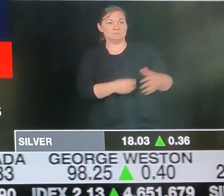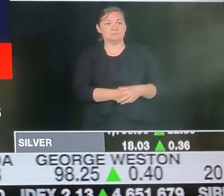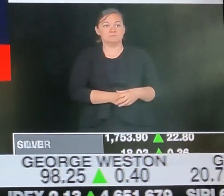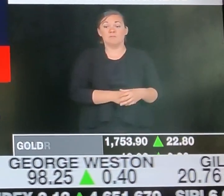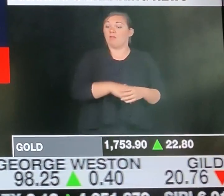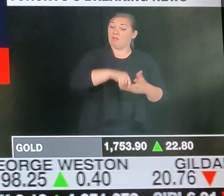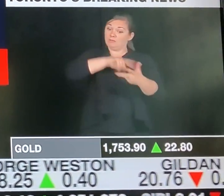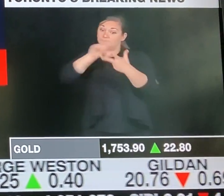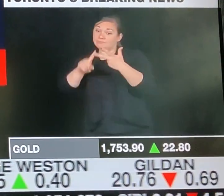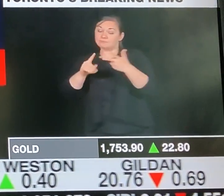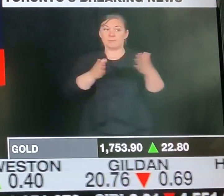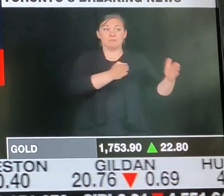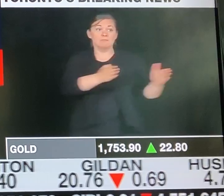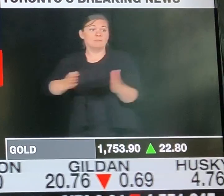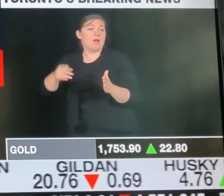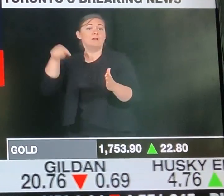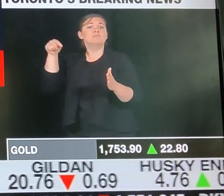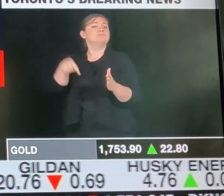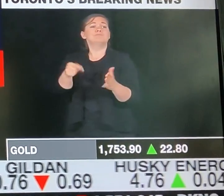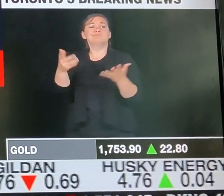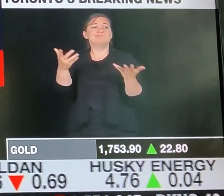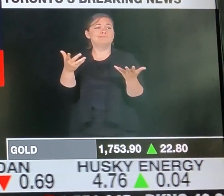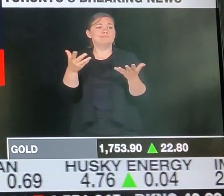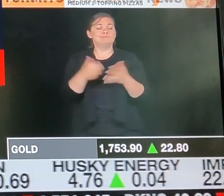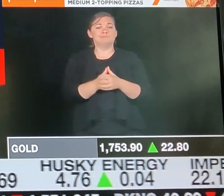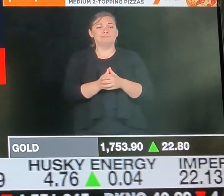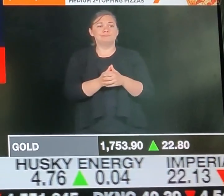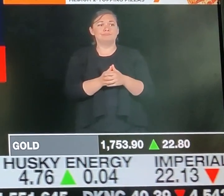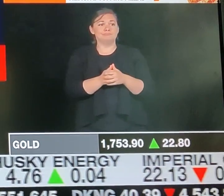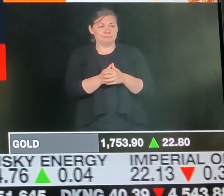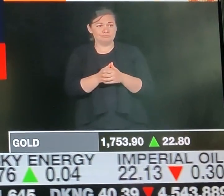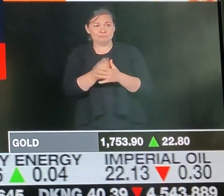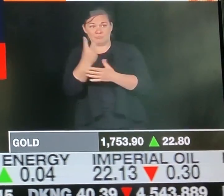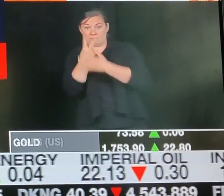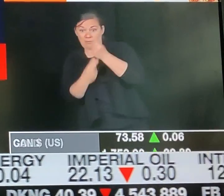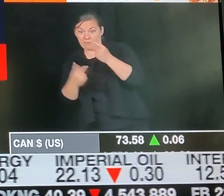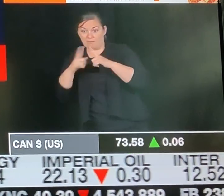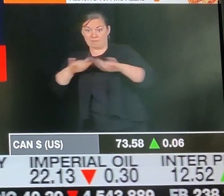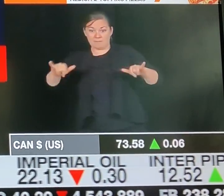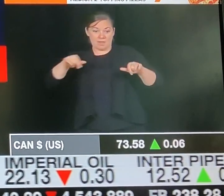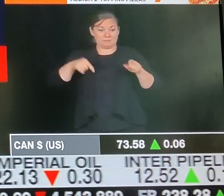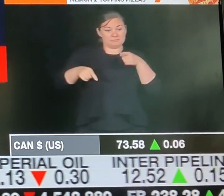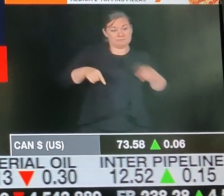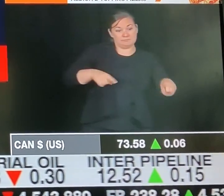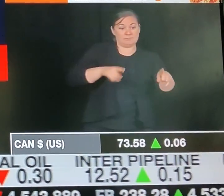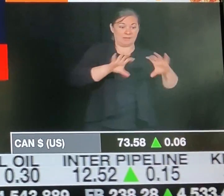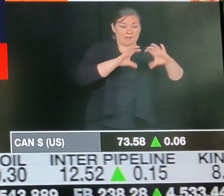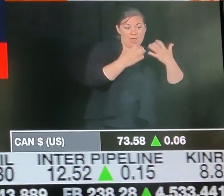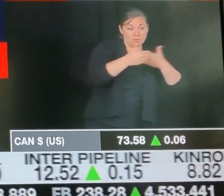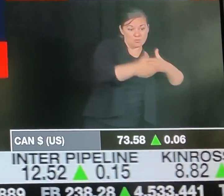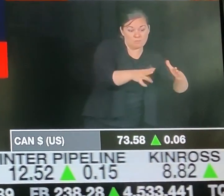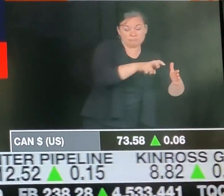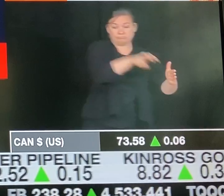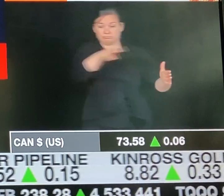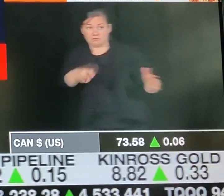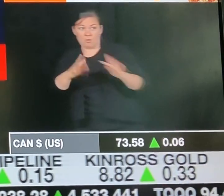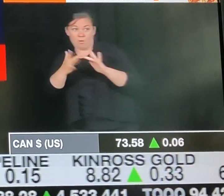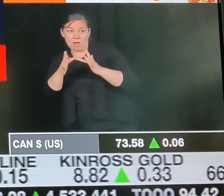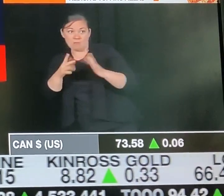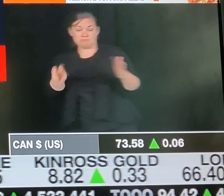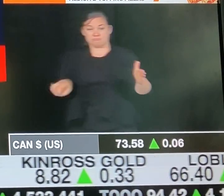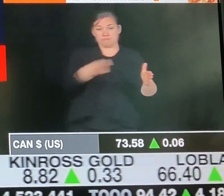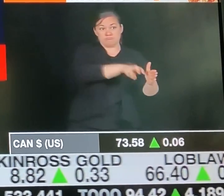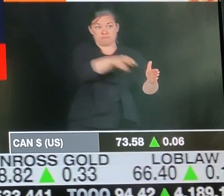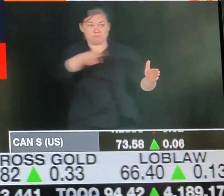This reduces risk. It enhances contact tracing and it allows kids to be kids, to play together, to eat together,